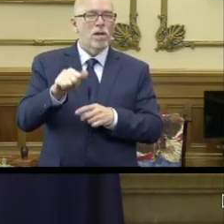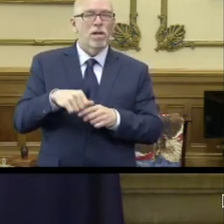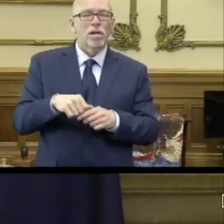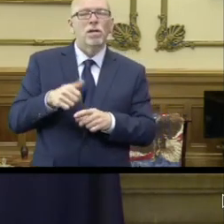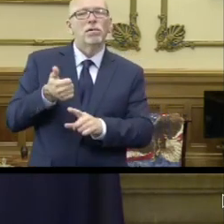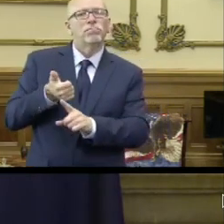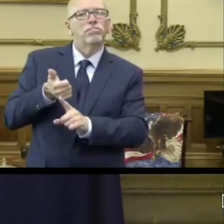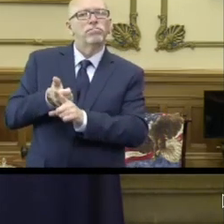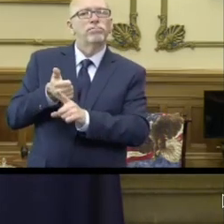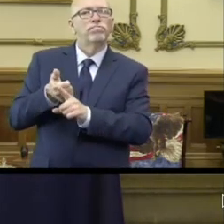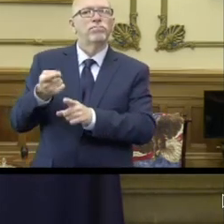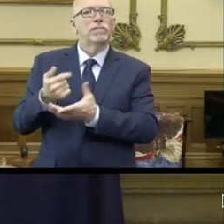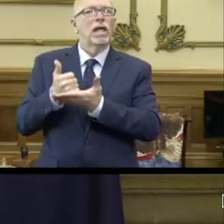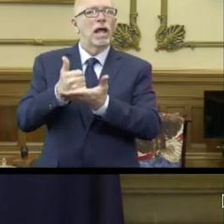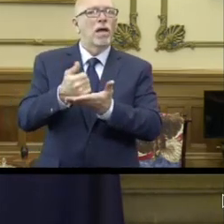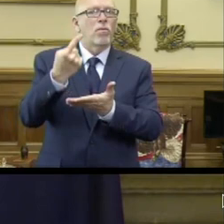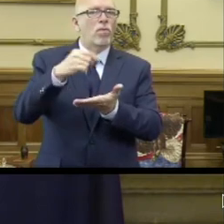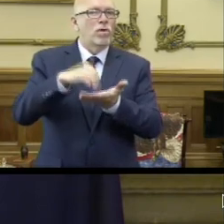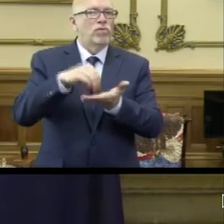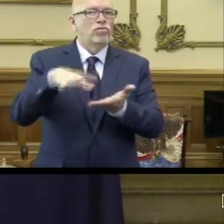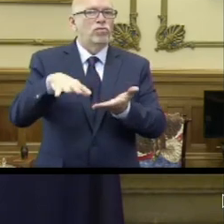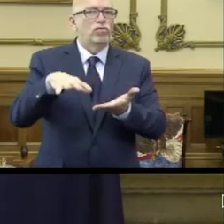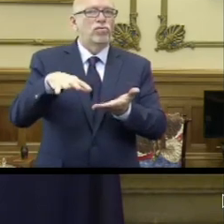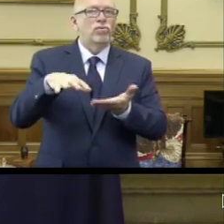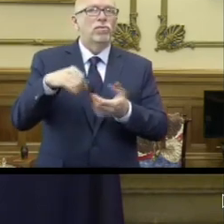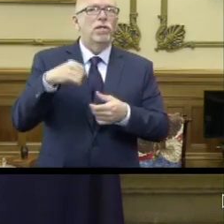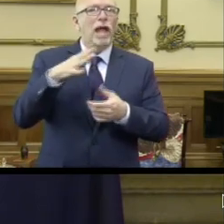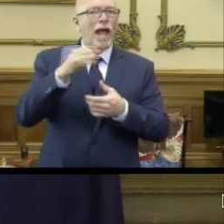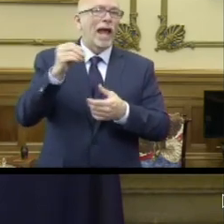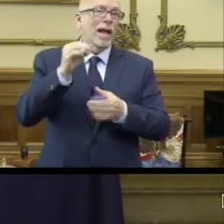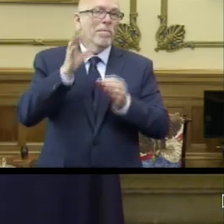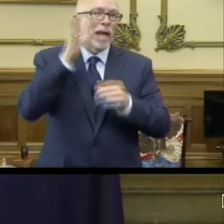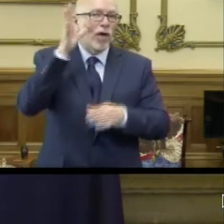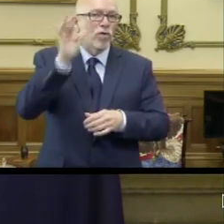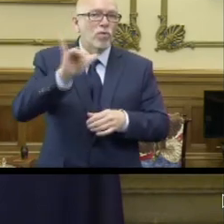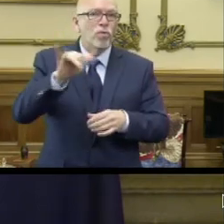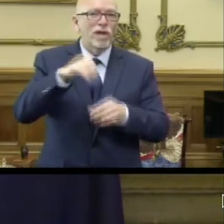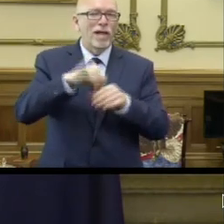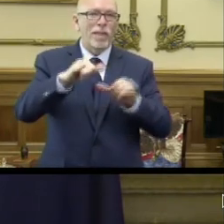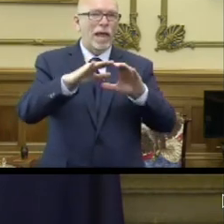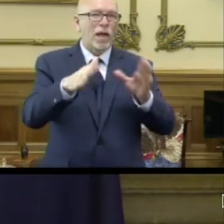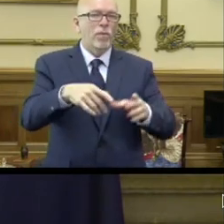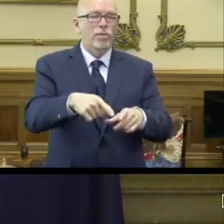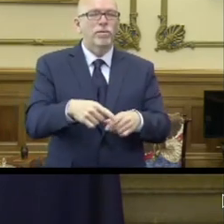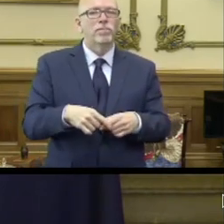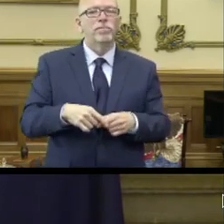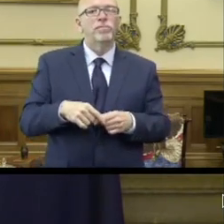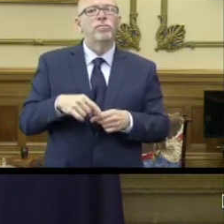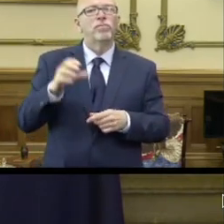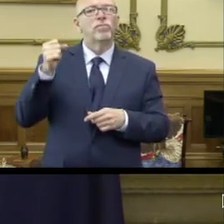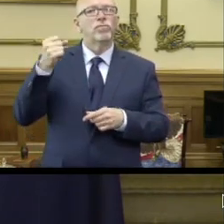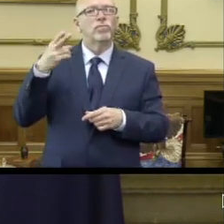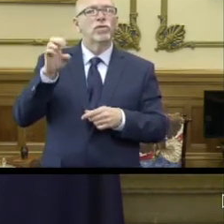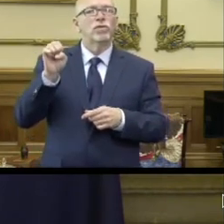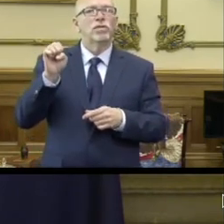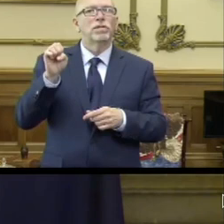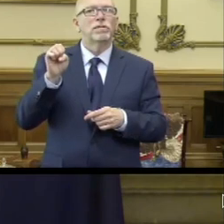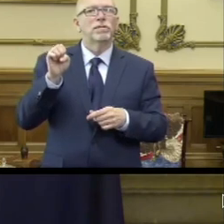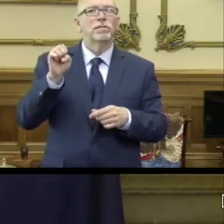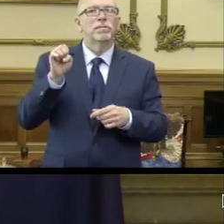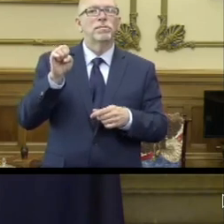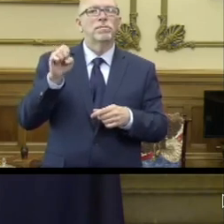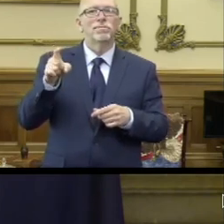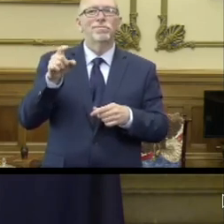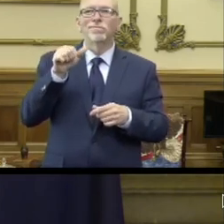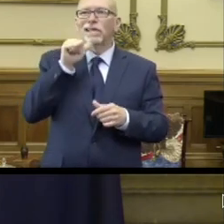who has helped a student and the parents in that household. And she hasn't taught